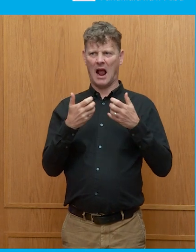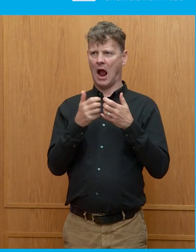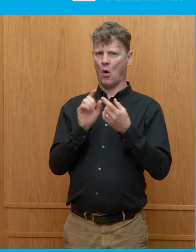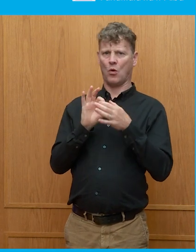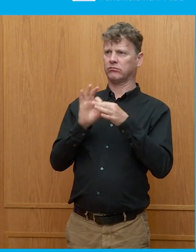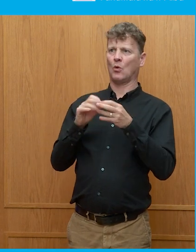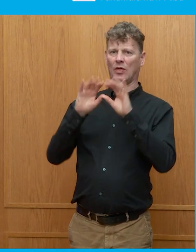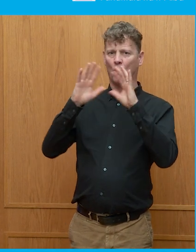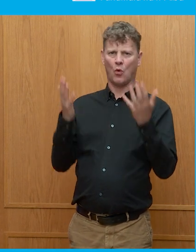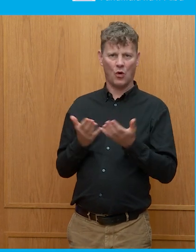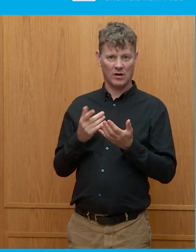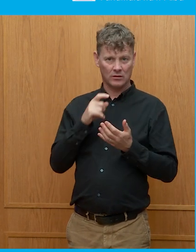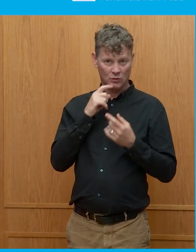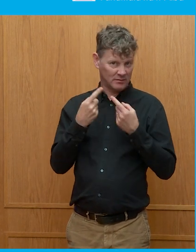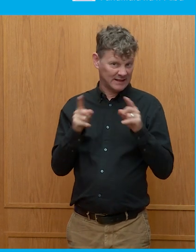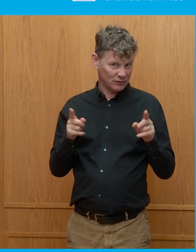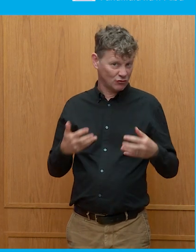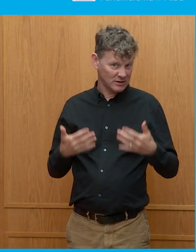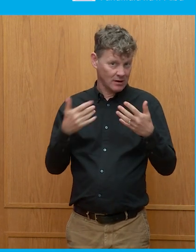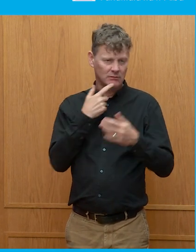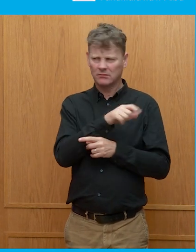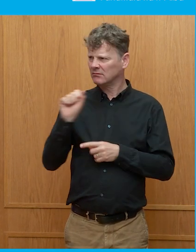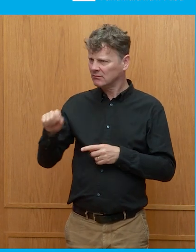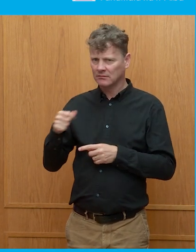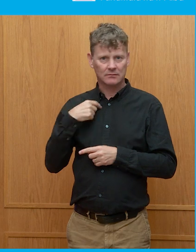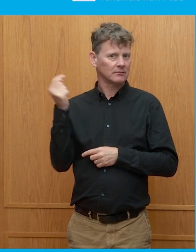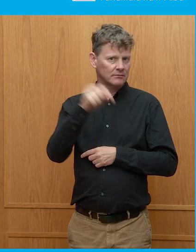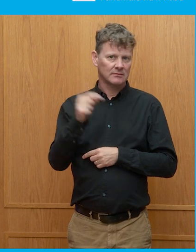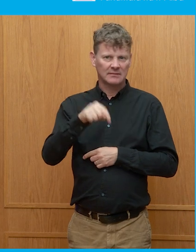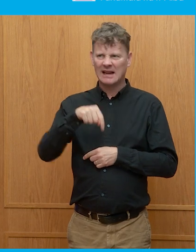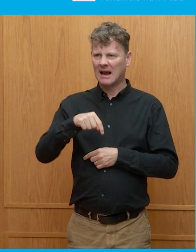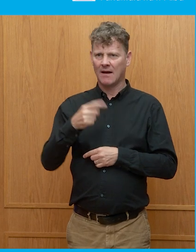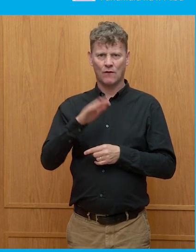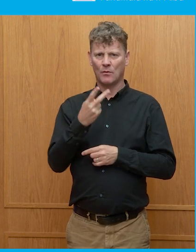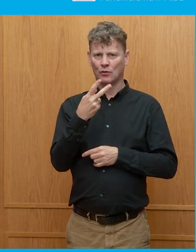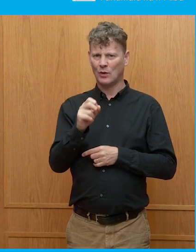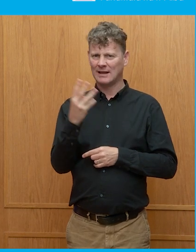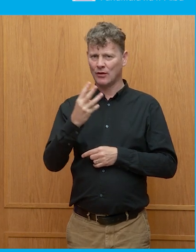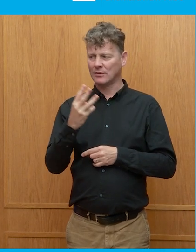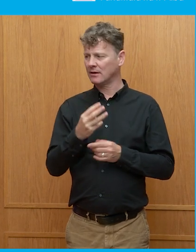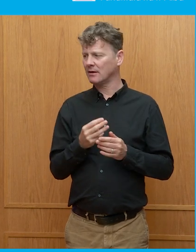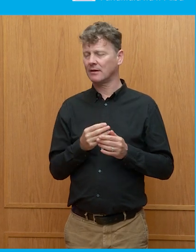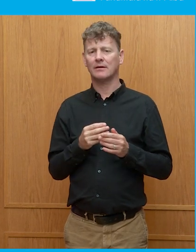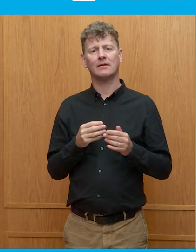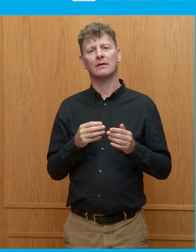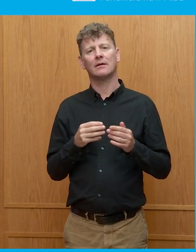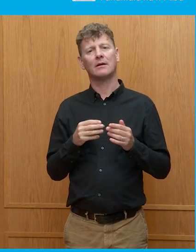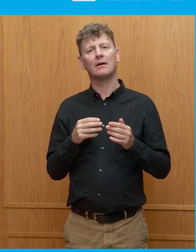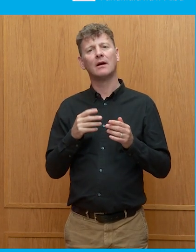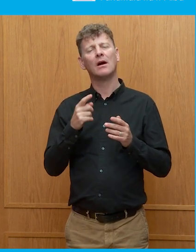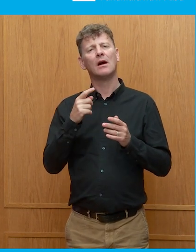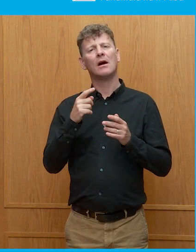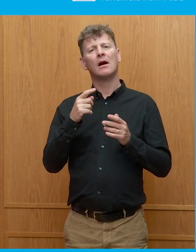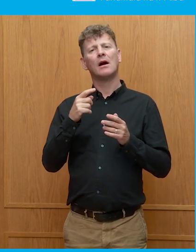I have to tell you, it's very funny. So I've been coming to the festival since 2013, I think it was that. I was on one panel. It was to